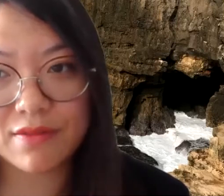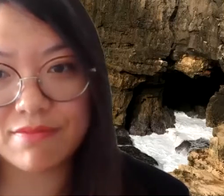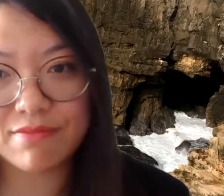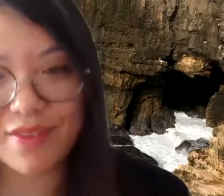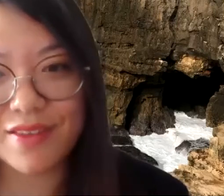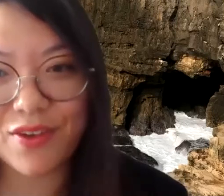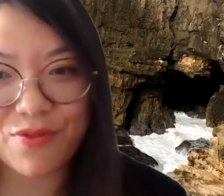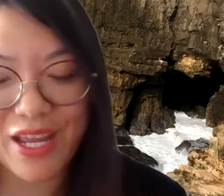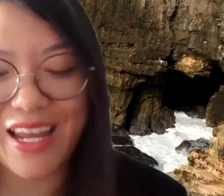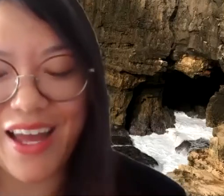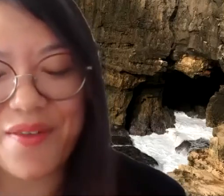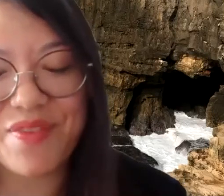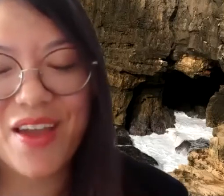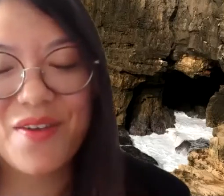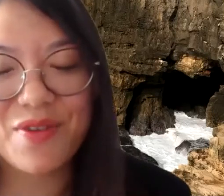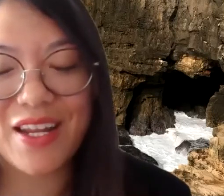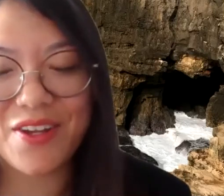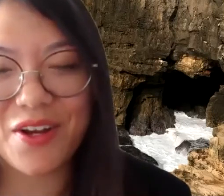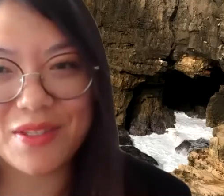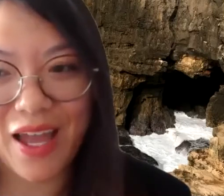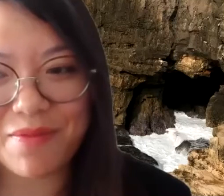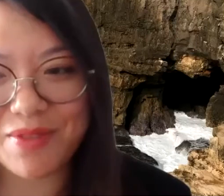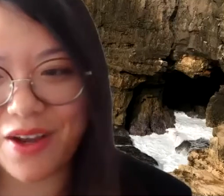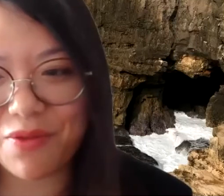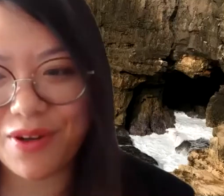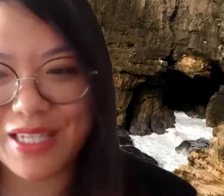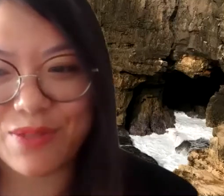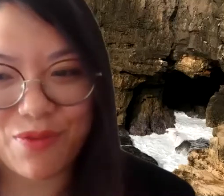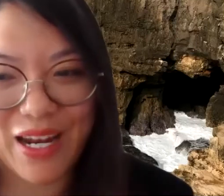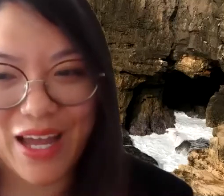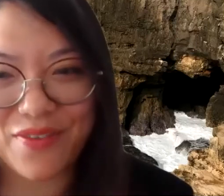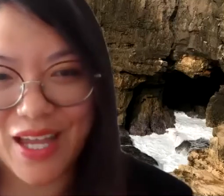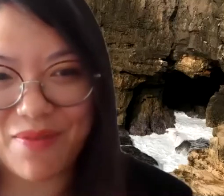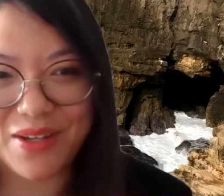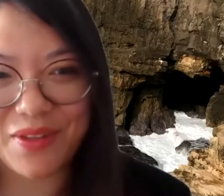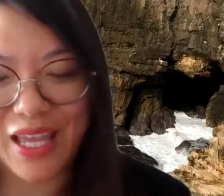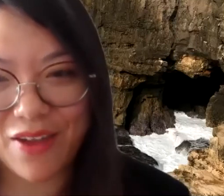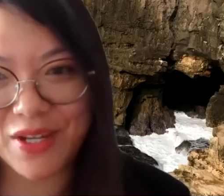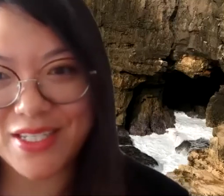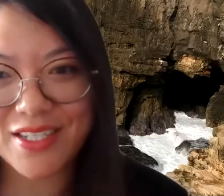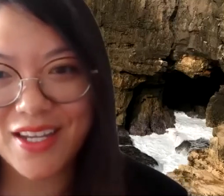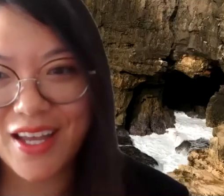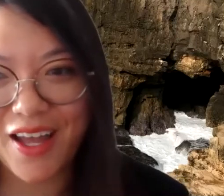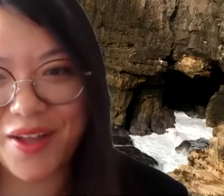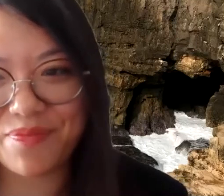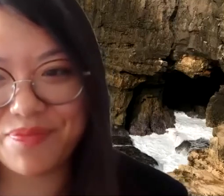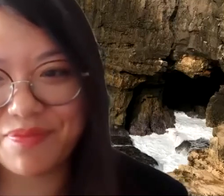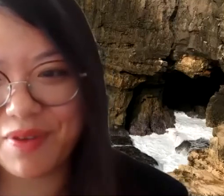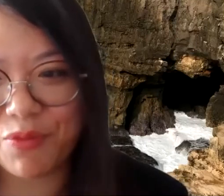read it on your own time. sorry, since we're running out of time, I don't really have much